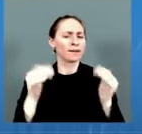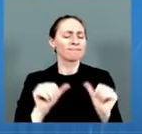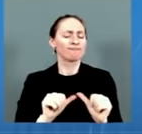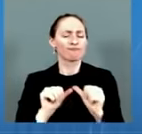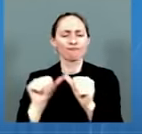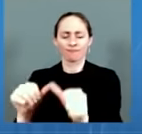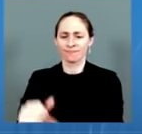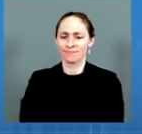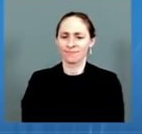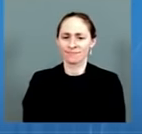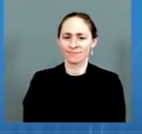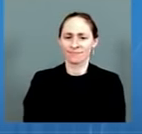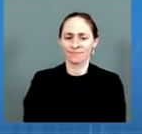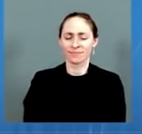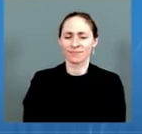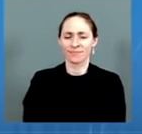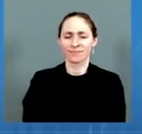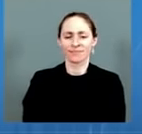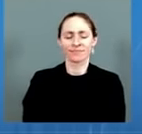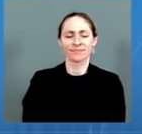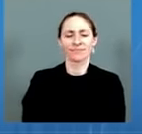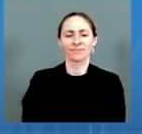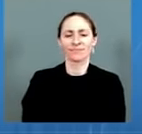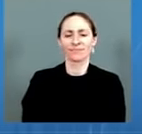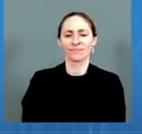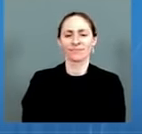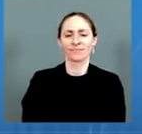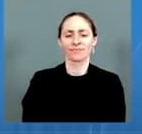Go to Serena Marshall at NowThis News.